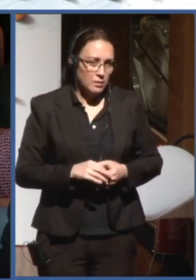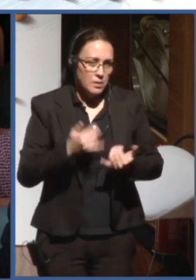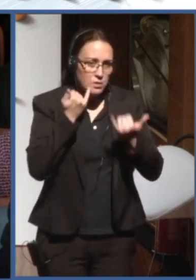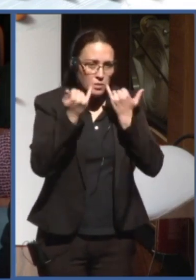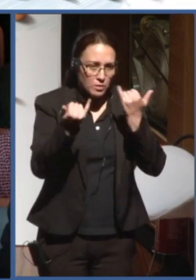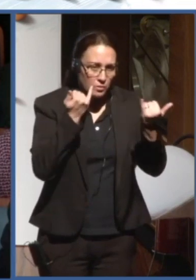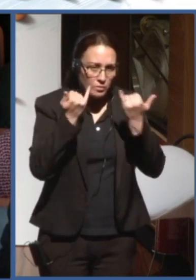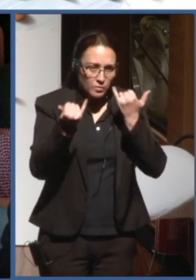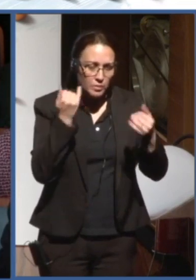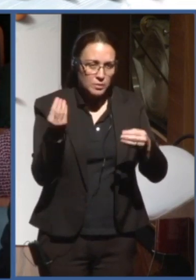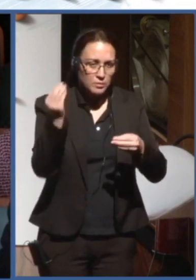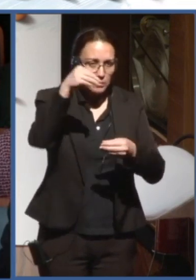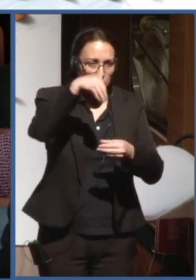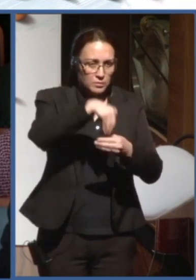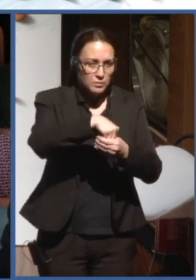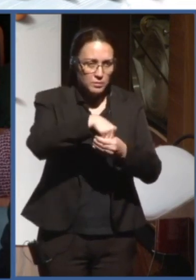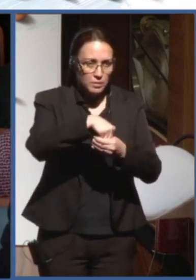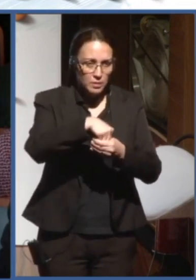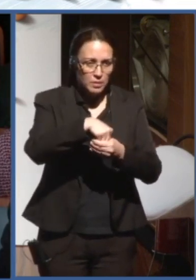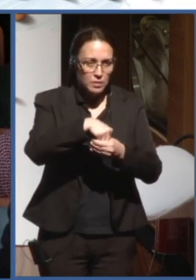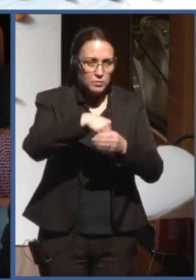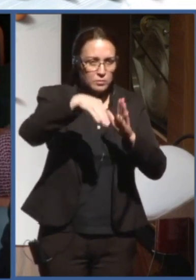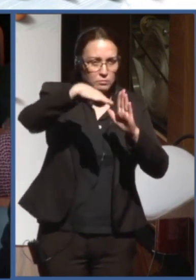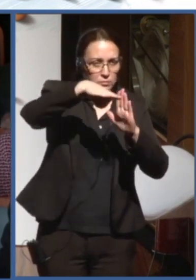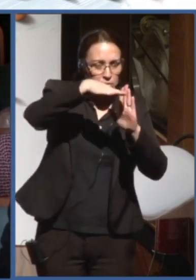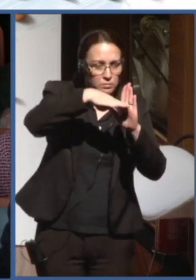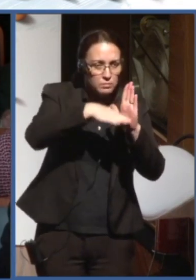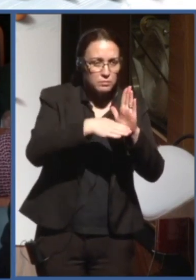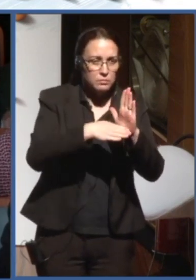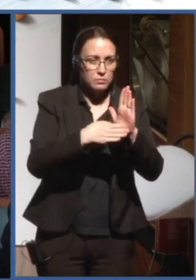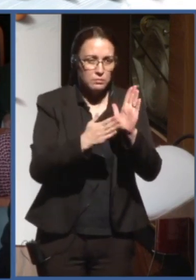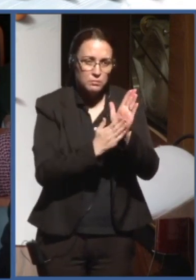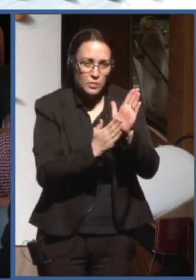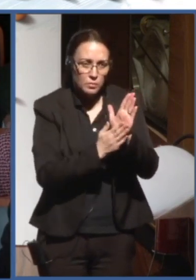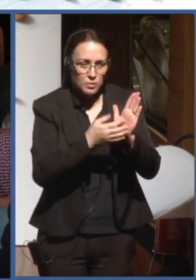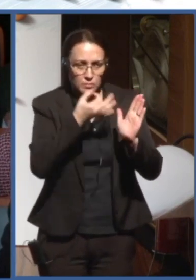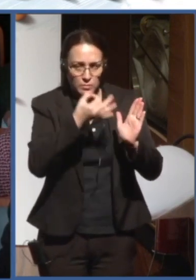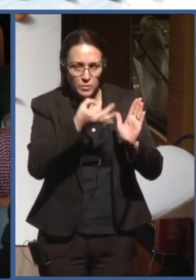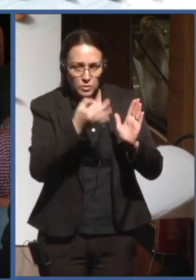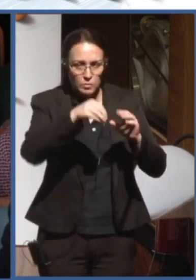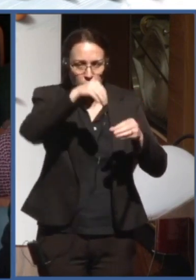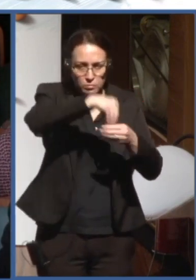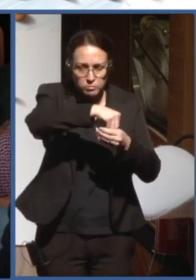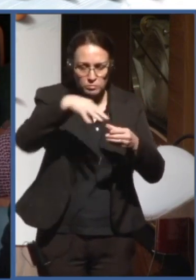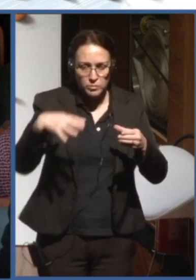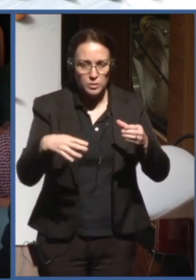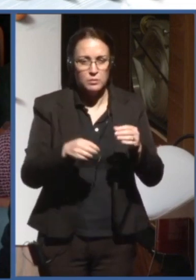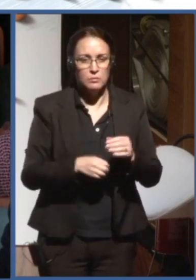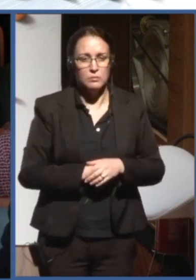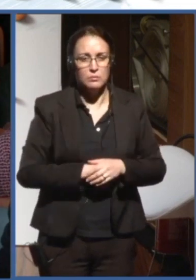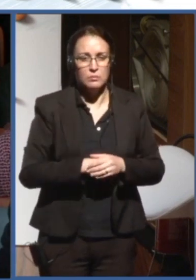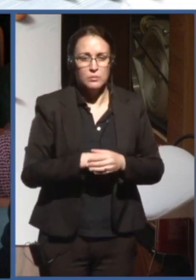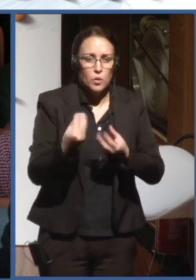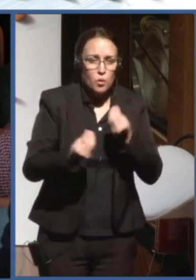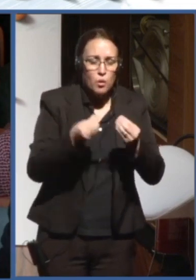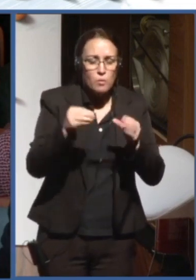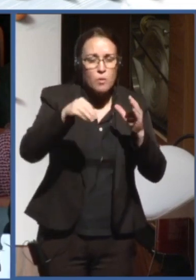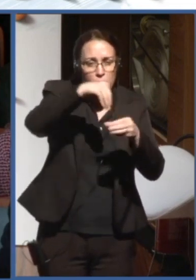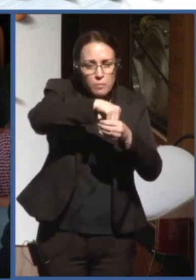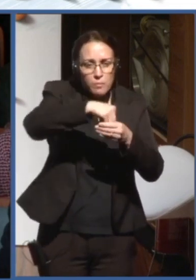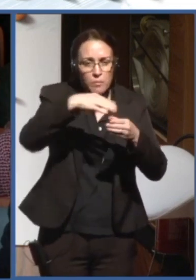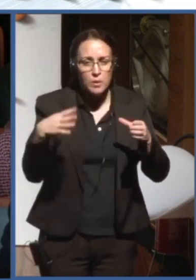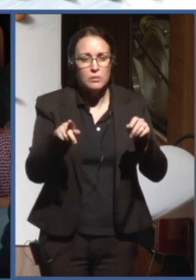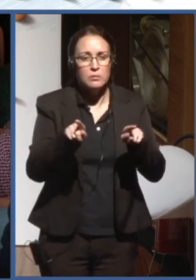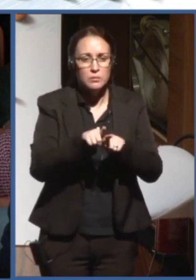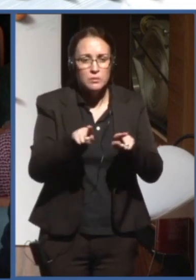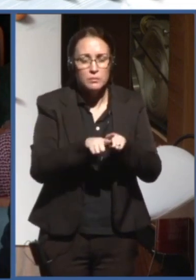into their projection. This is a concept, as we know, a concept of UNESCO also. And I